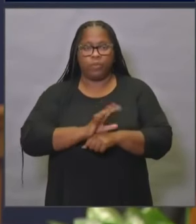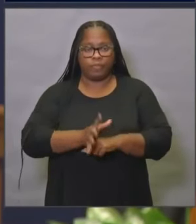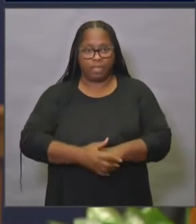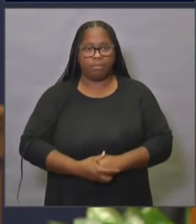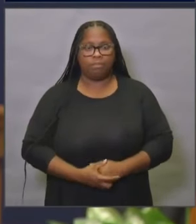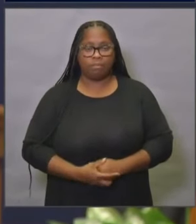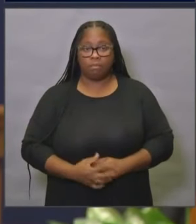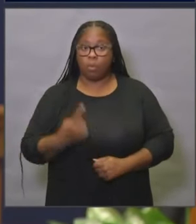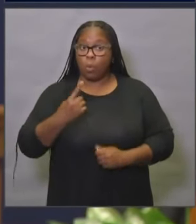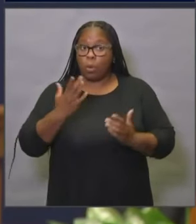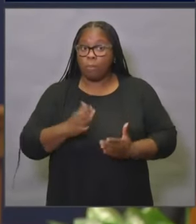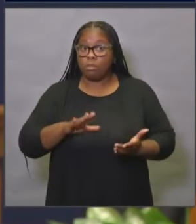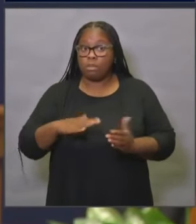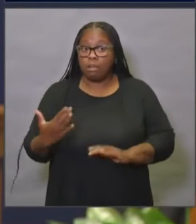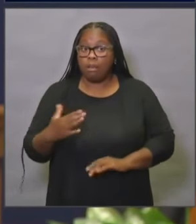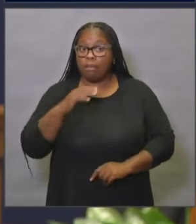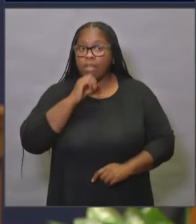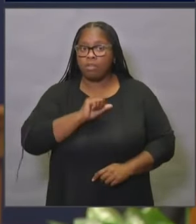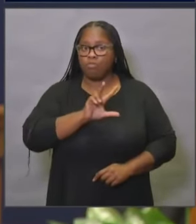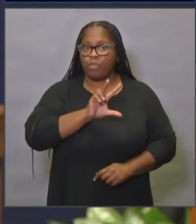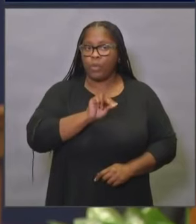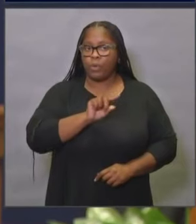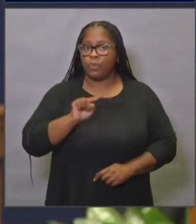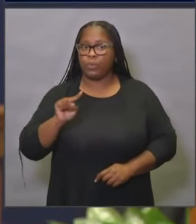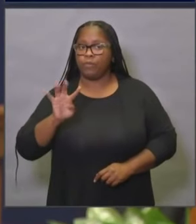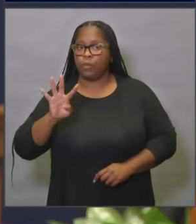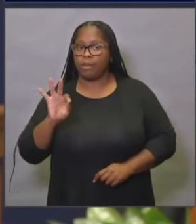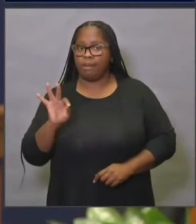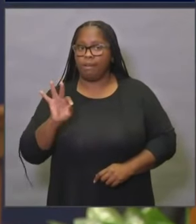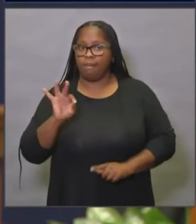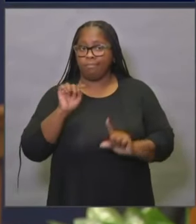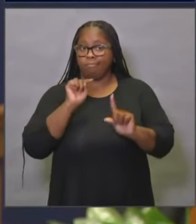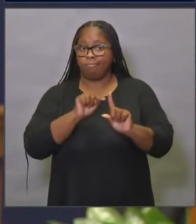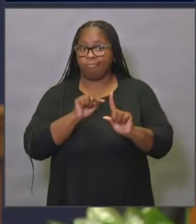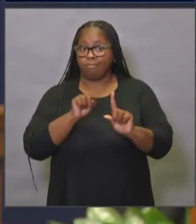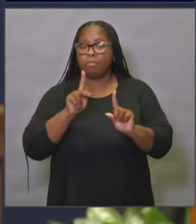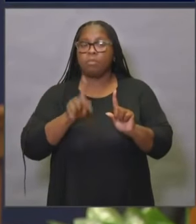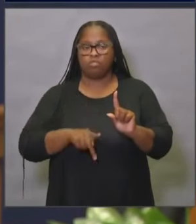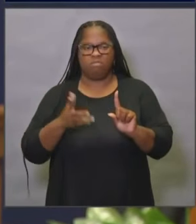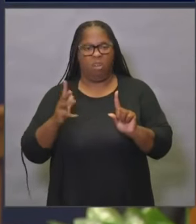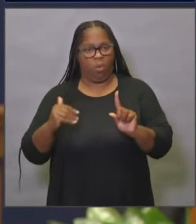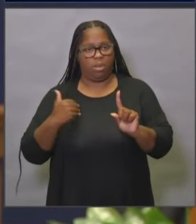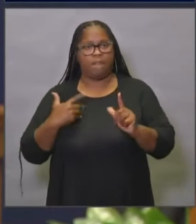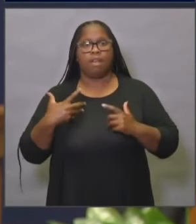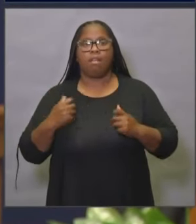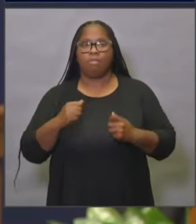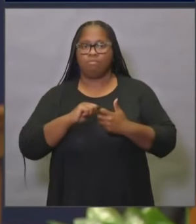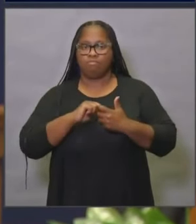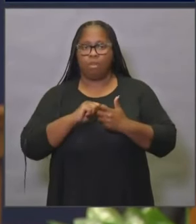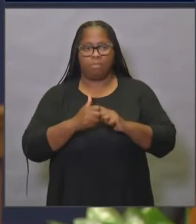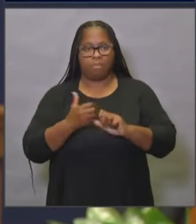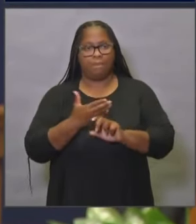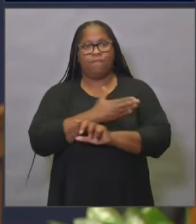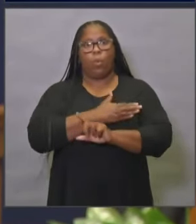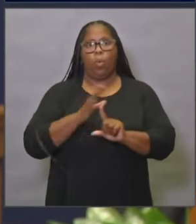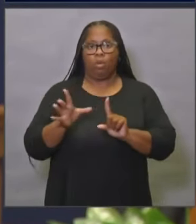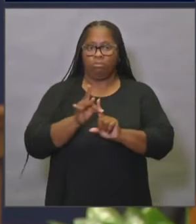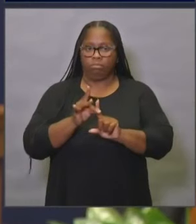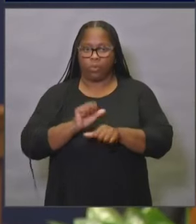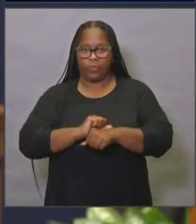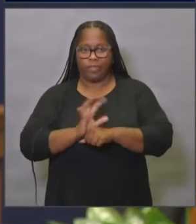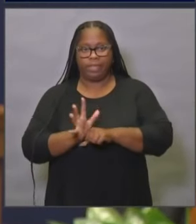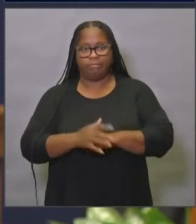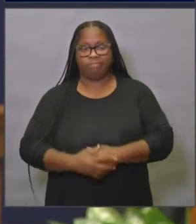of the people who died is between the ages of 30 and 49, and this person also had underlying health conditions. This